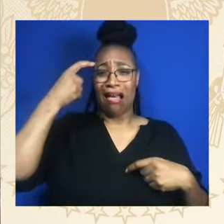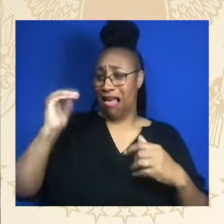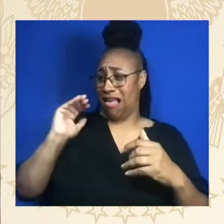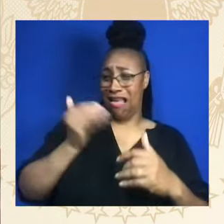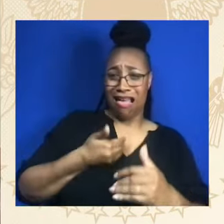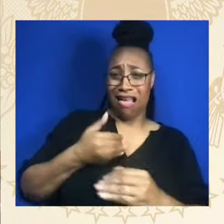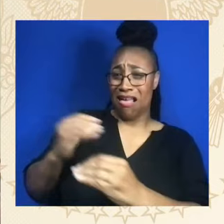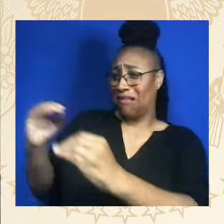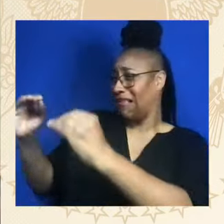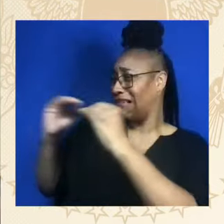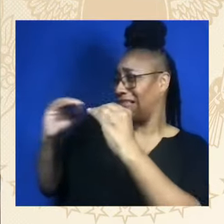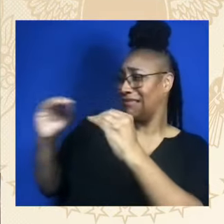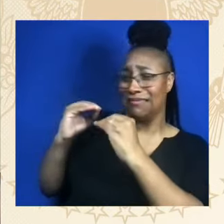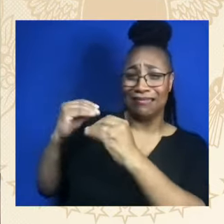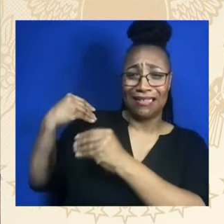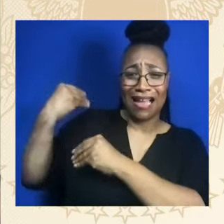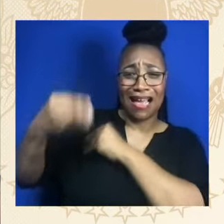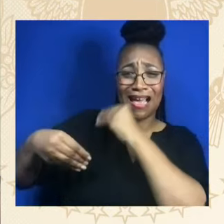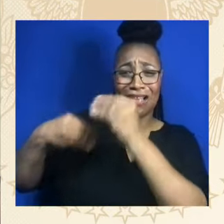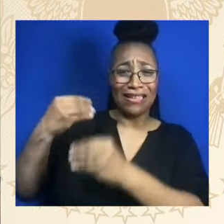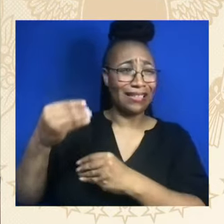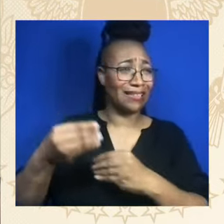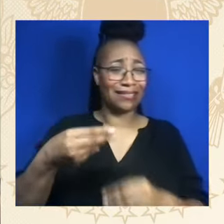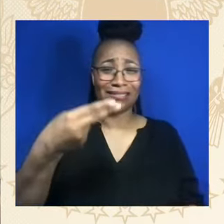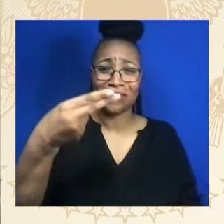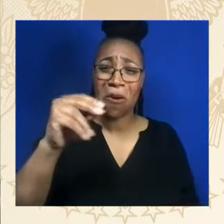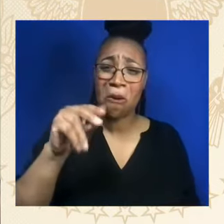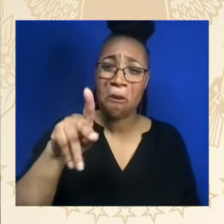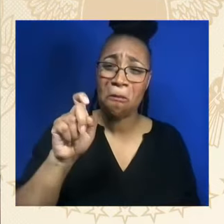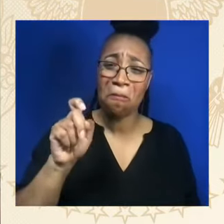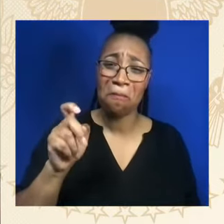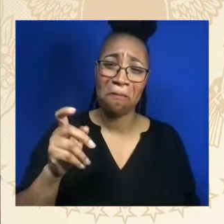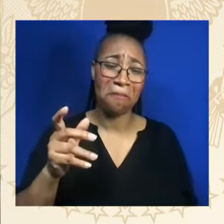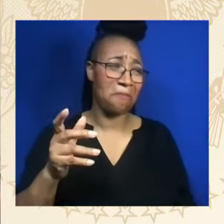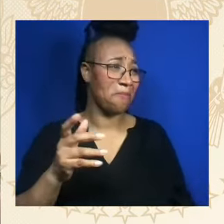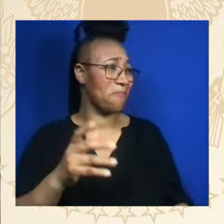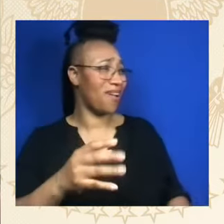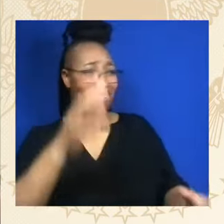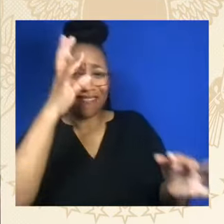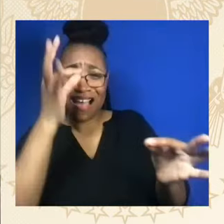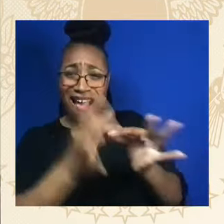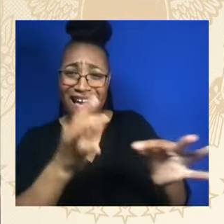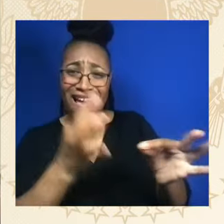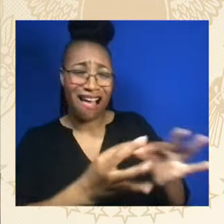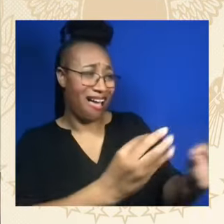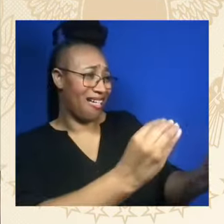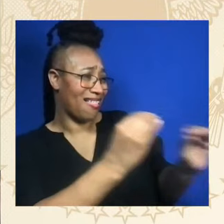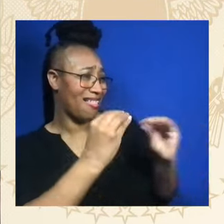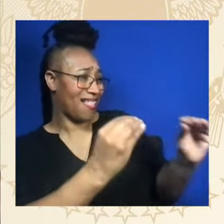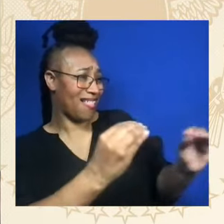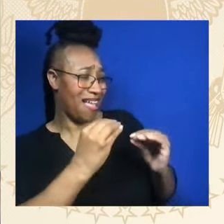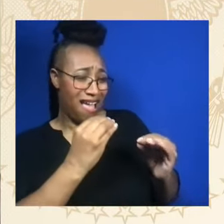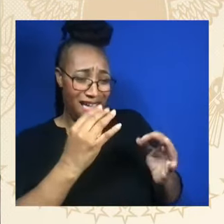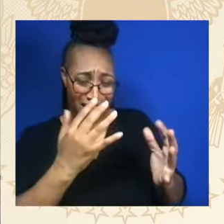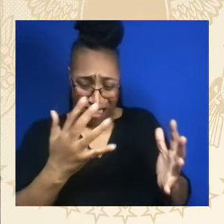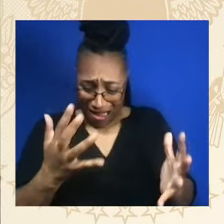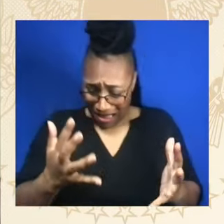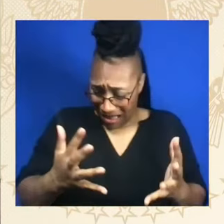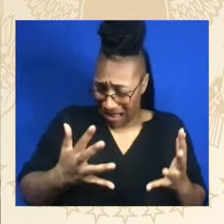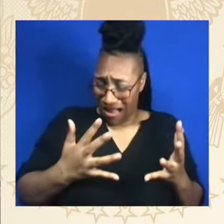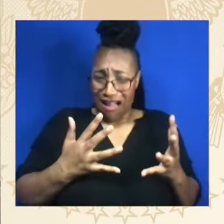one's born has died Yet with the many feet, it out on our weary